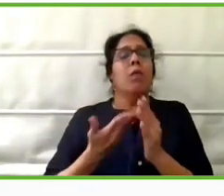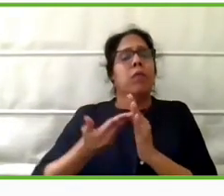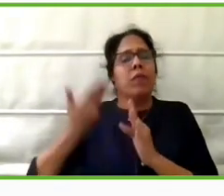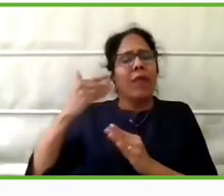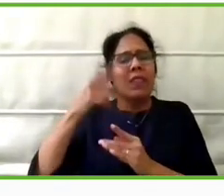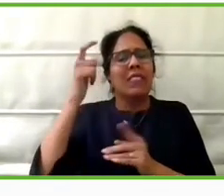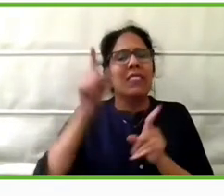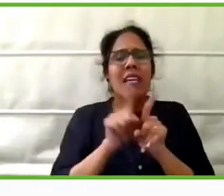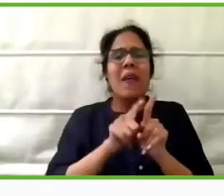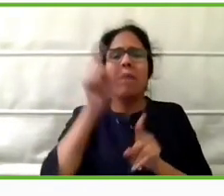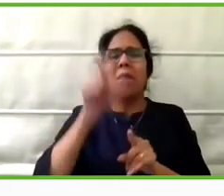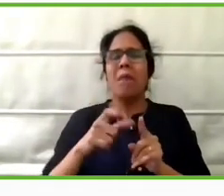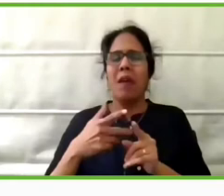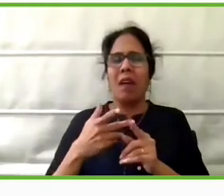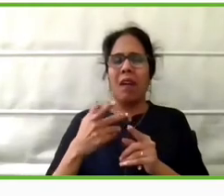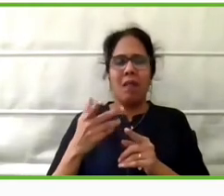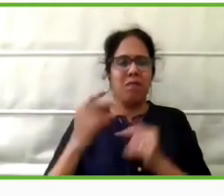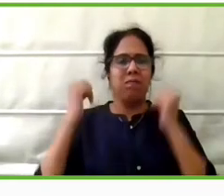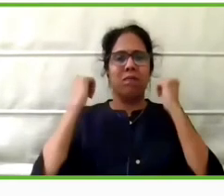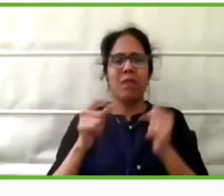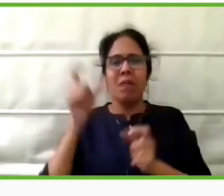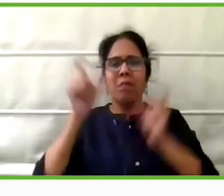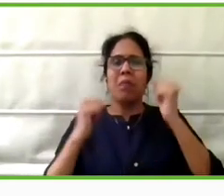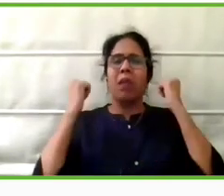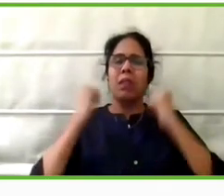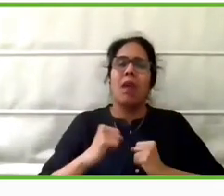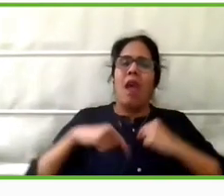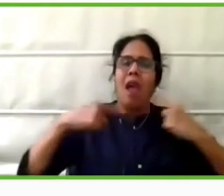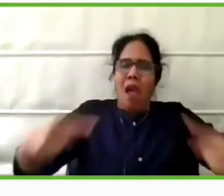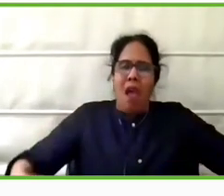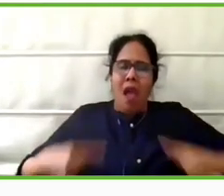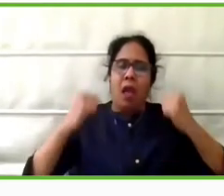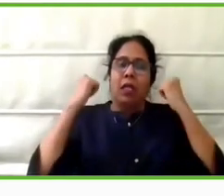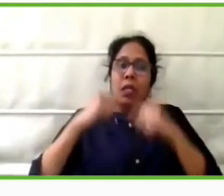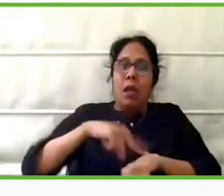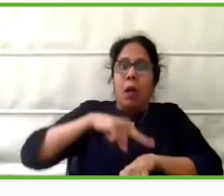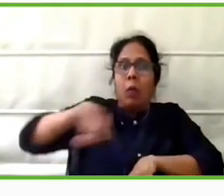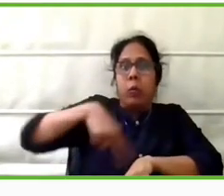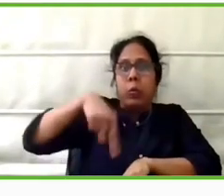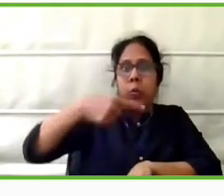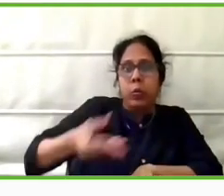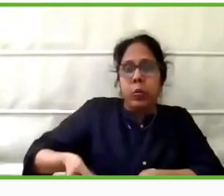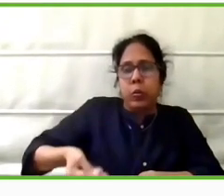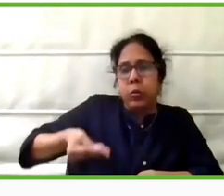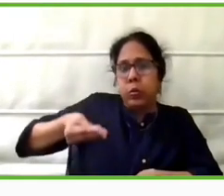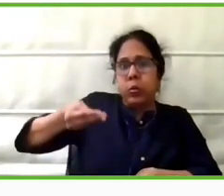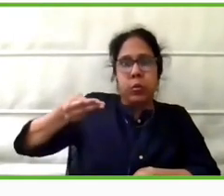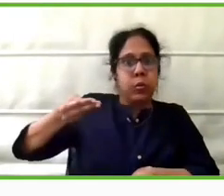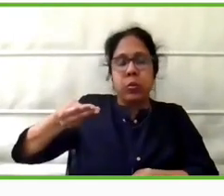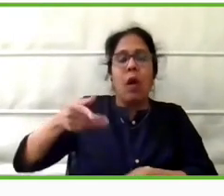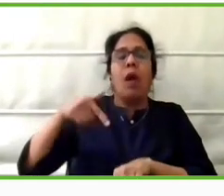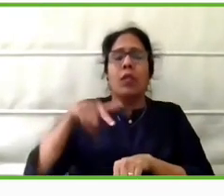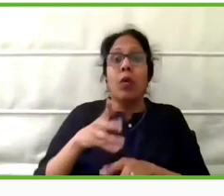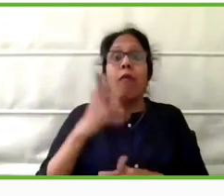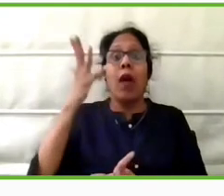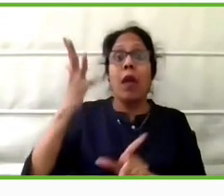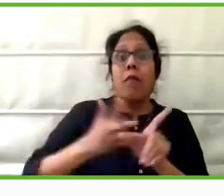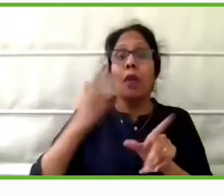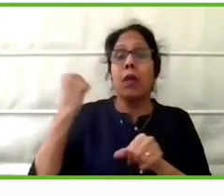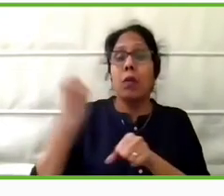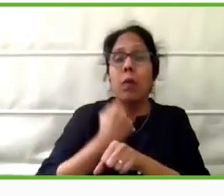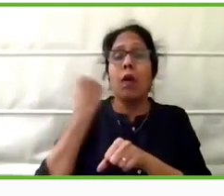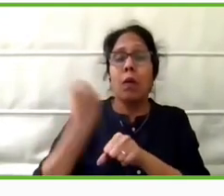associated with prolonged sitting for wheelchair users. After about five years of development, it was